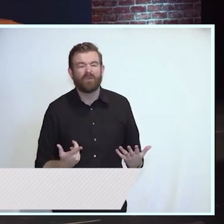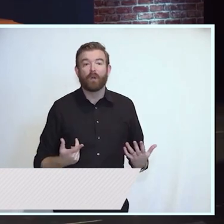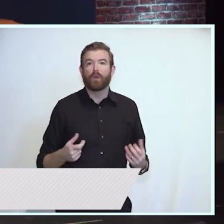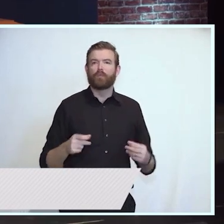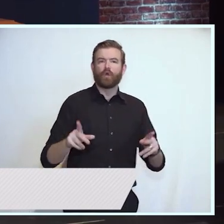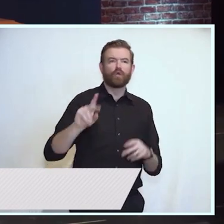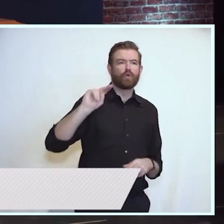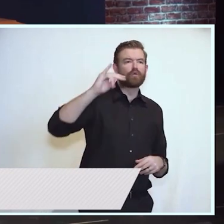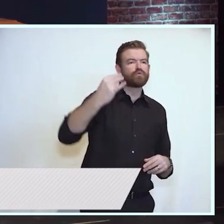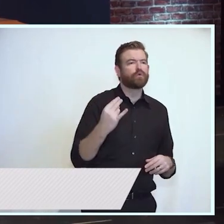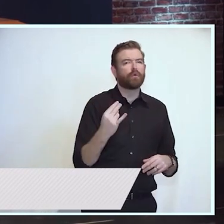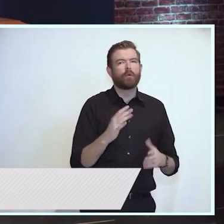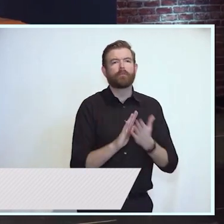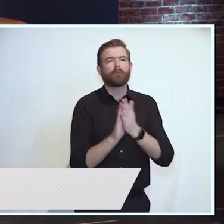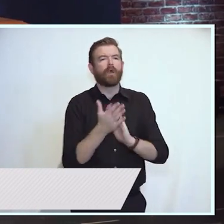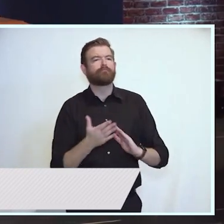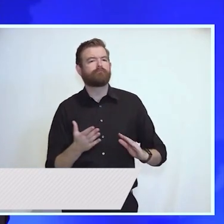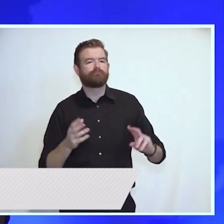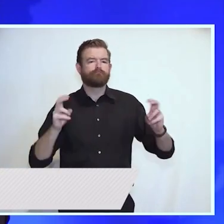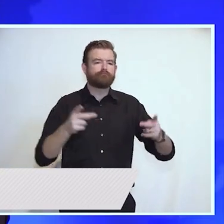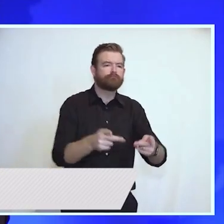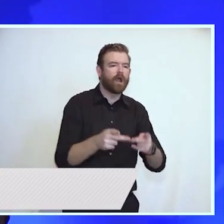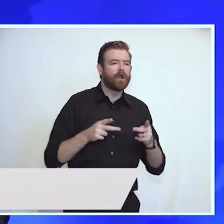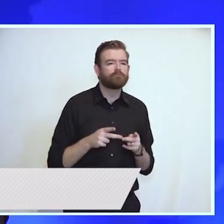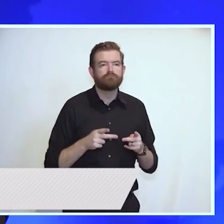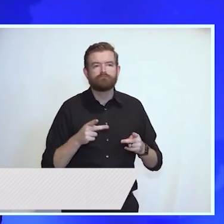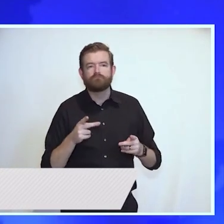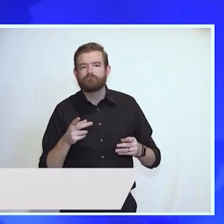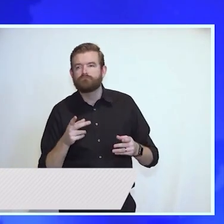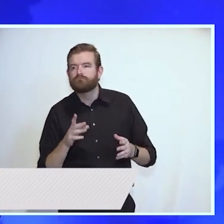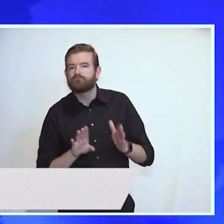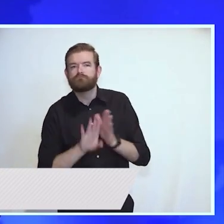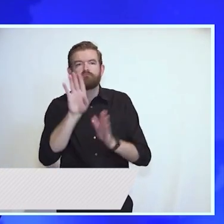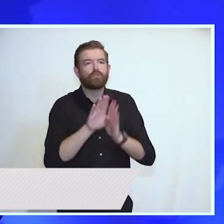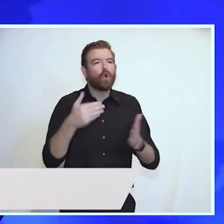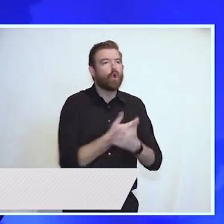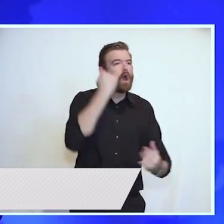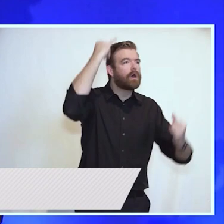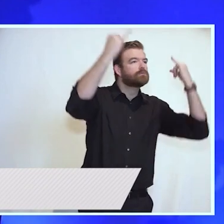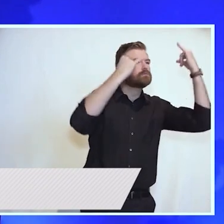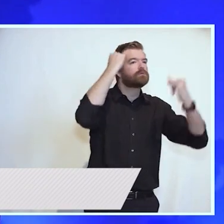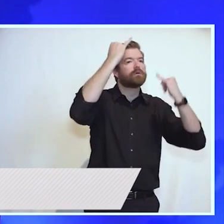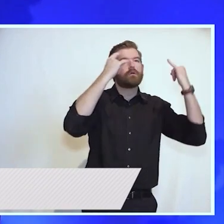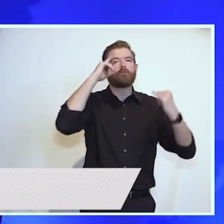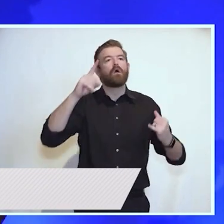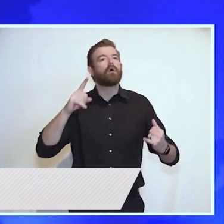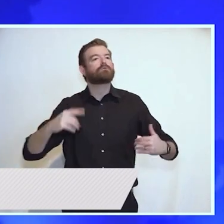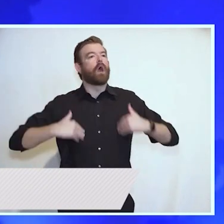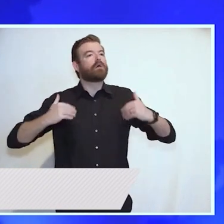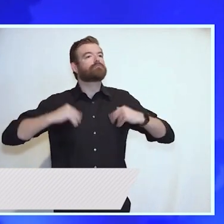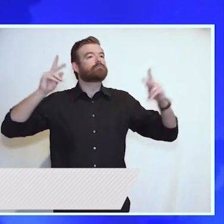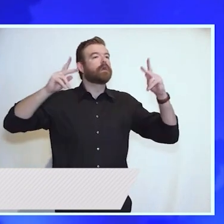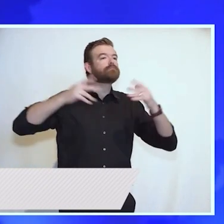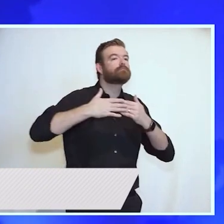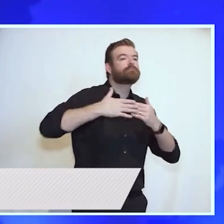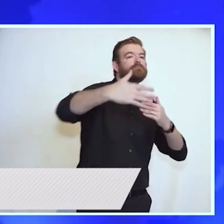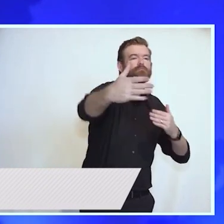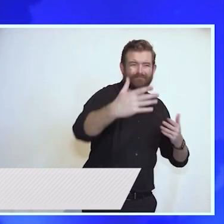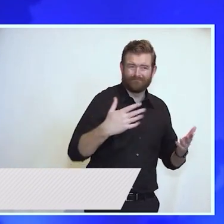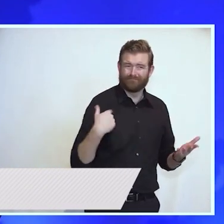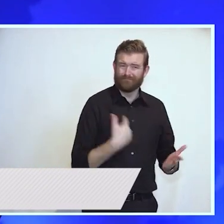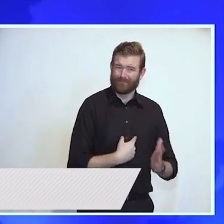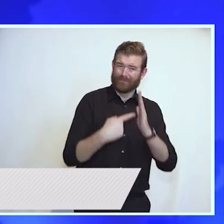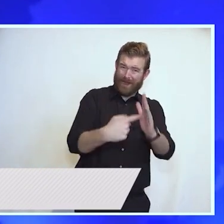in the home of the next generation. We have shown you can make economic progress and social progress